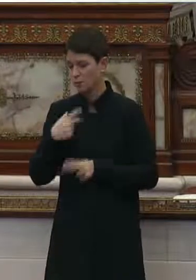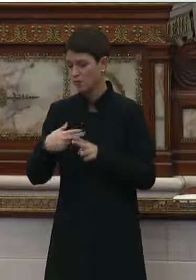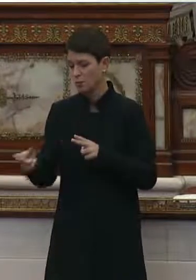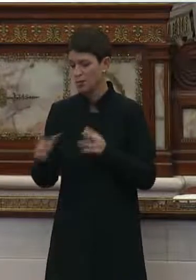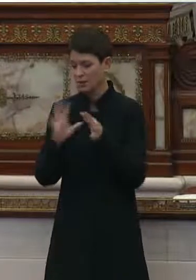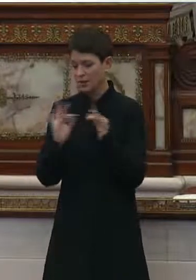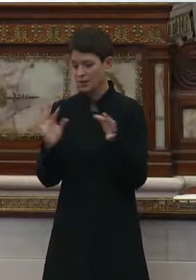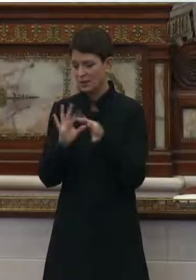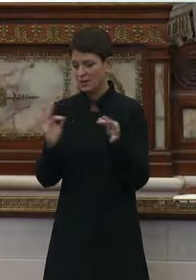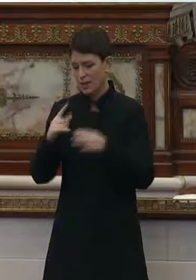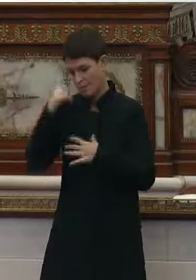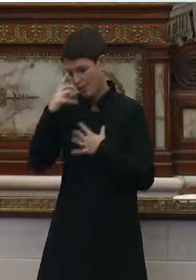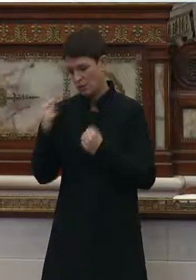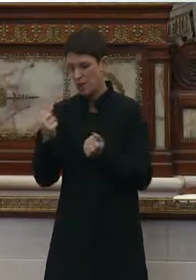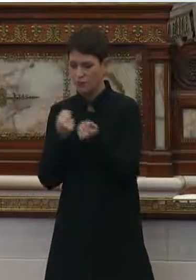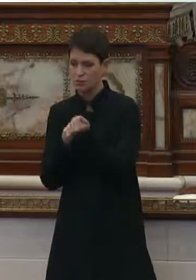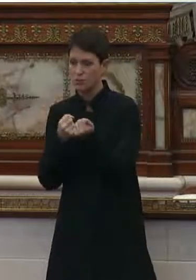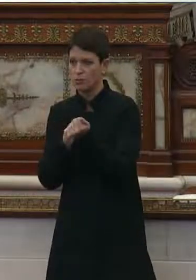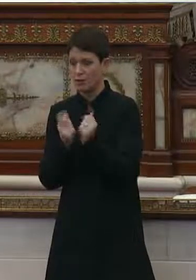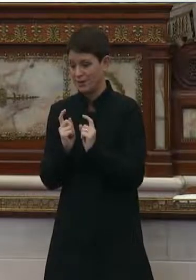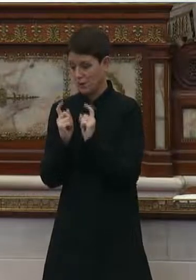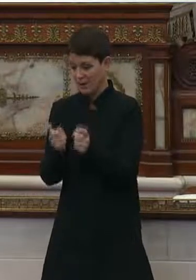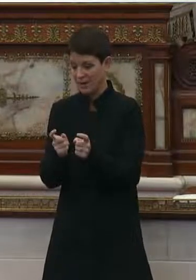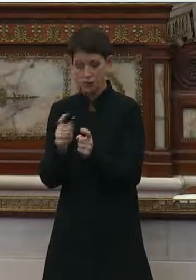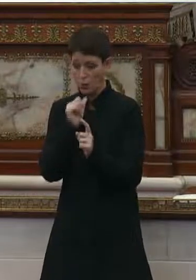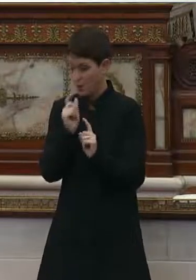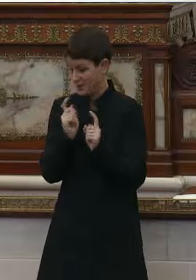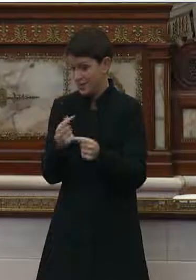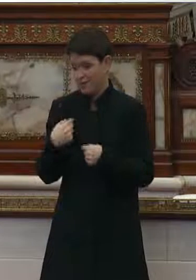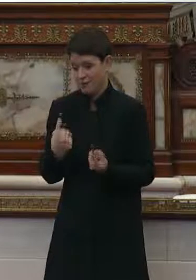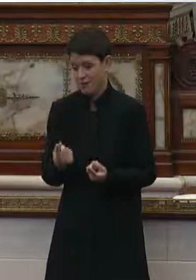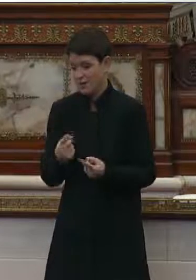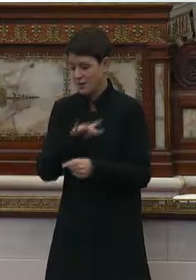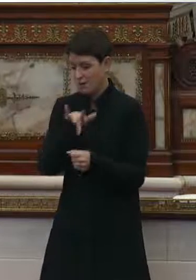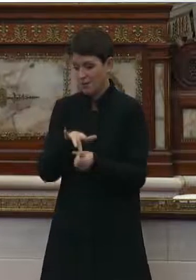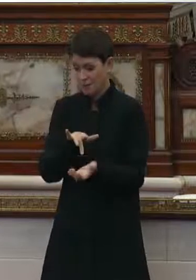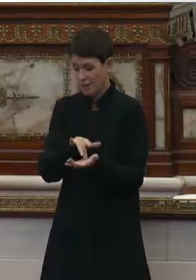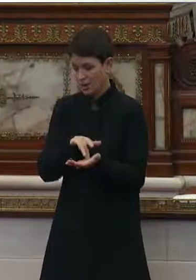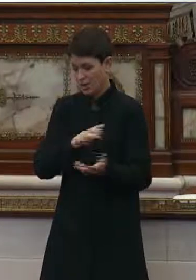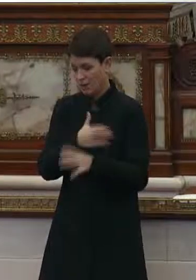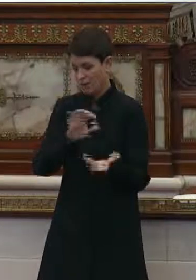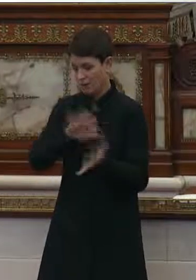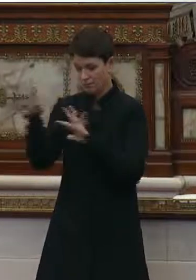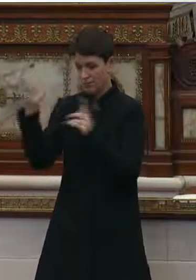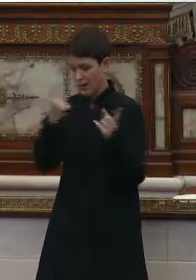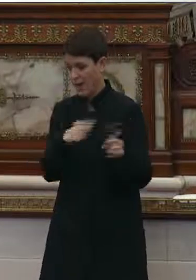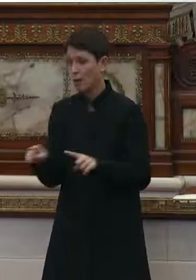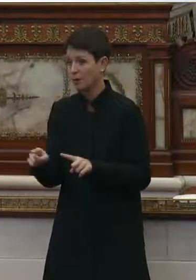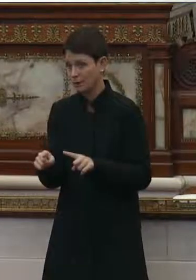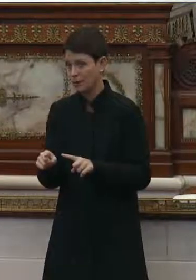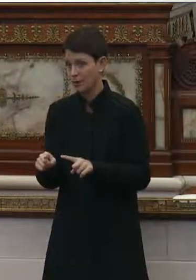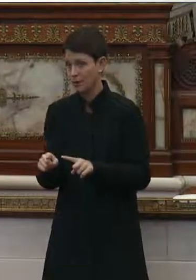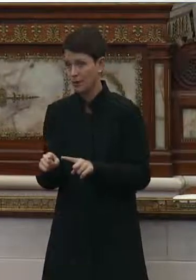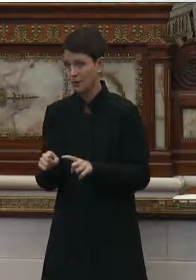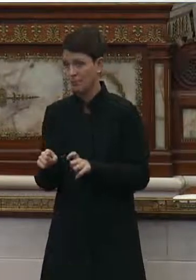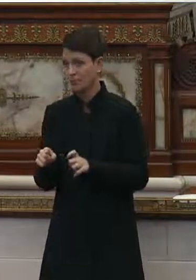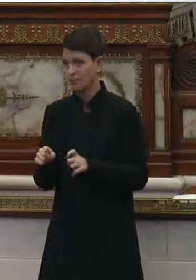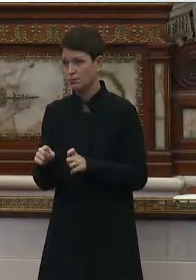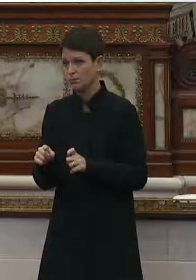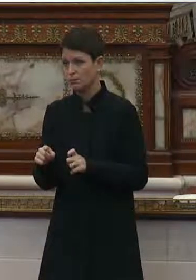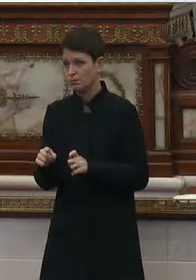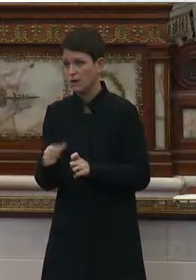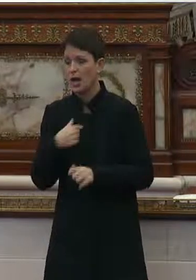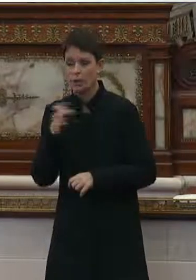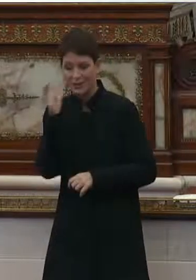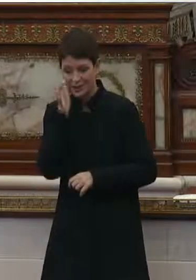talk about the mental health support that you got or did not get in the midst of all the trauma that took place dealing with this coronavirus pandemic.